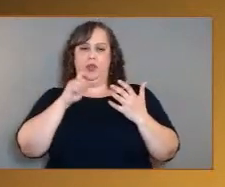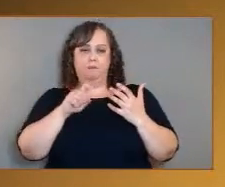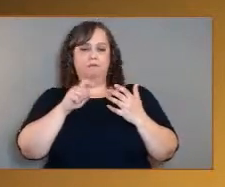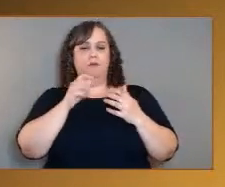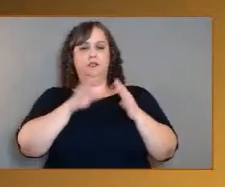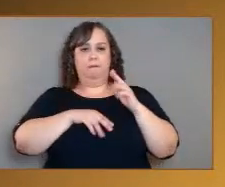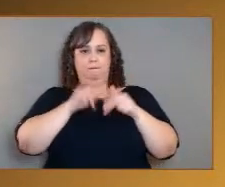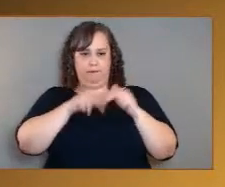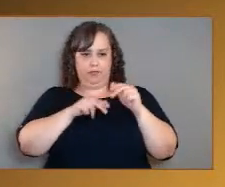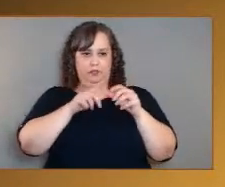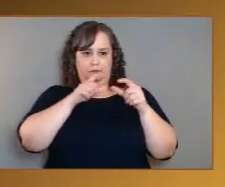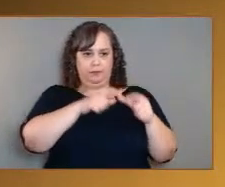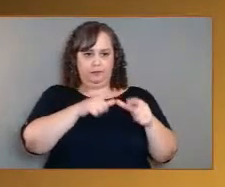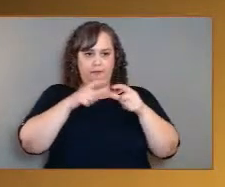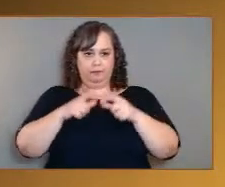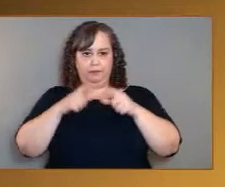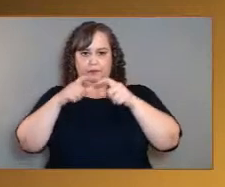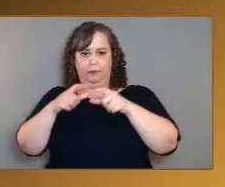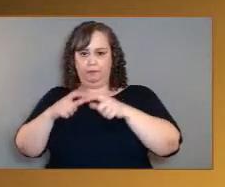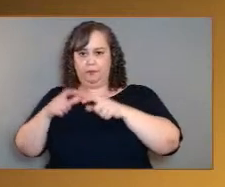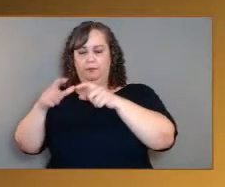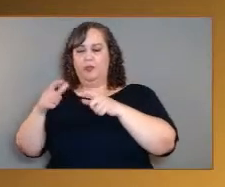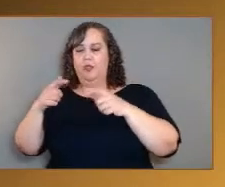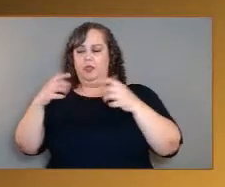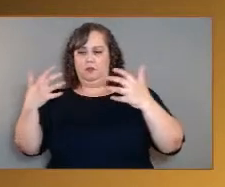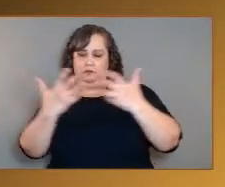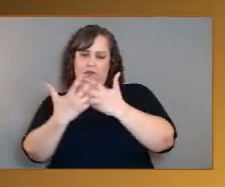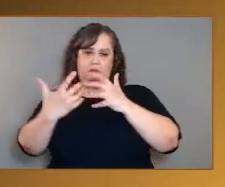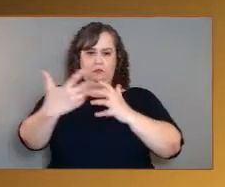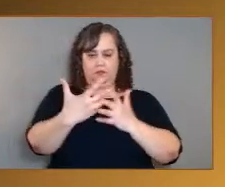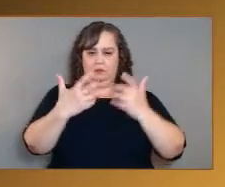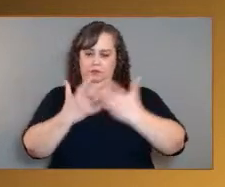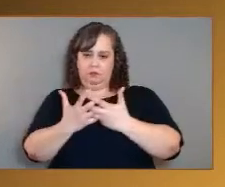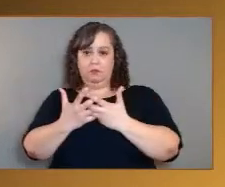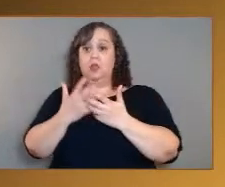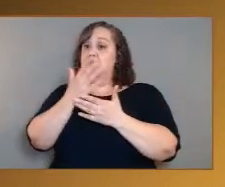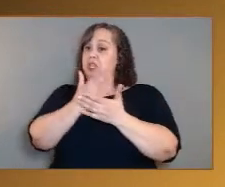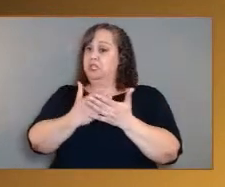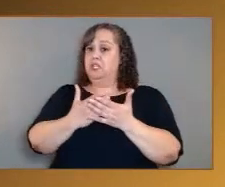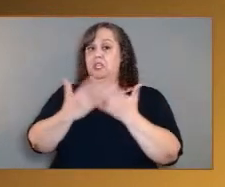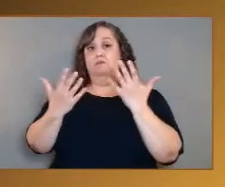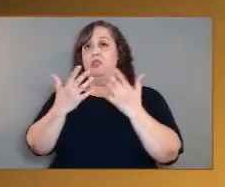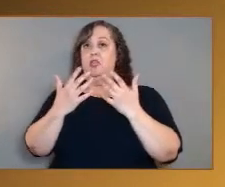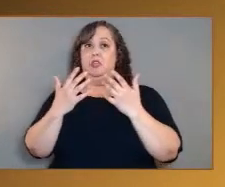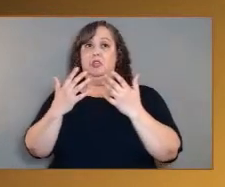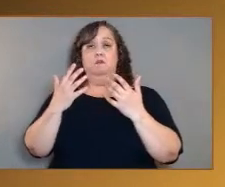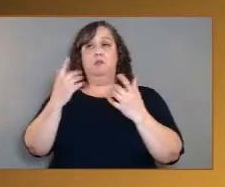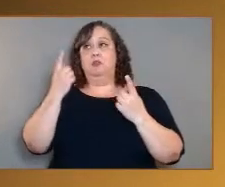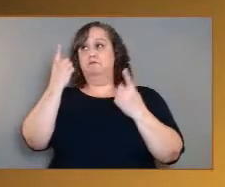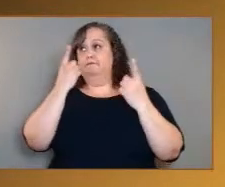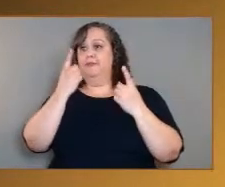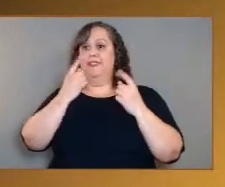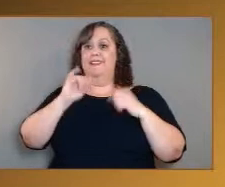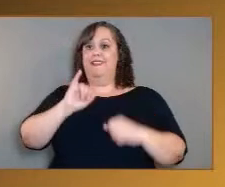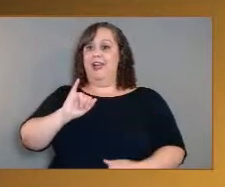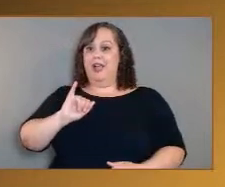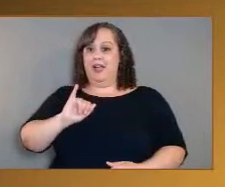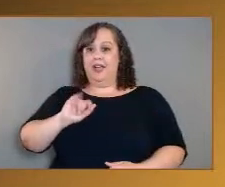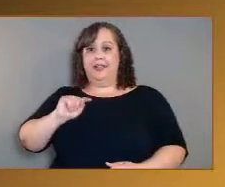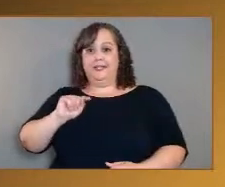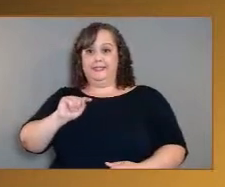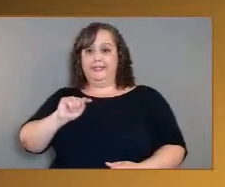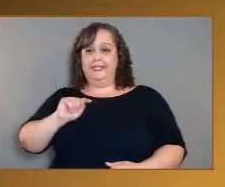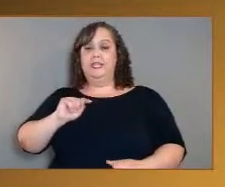mosaic of future capabilities that we can then use. And some of them extend to IT solutions. So we need to be able to process data,